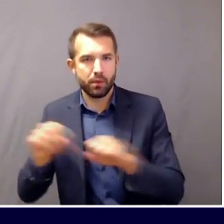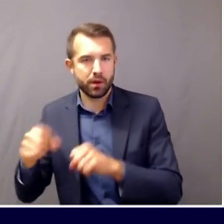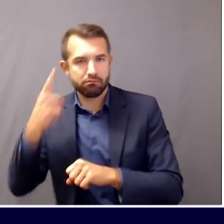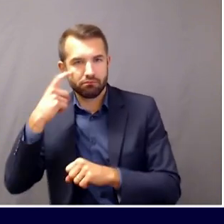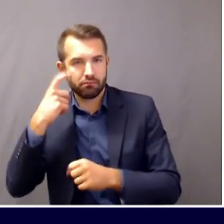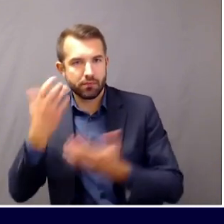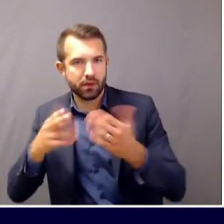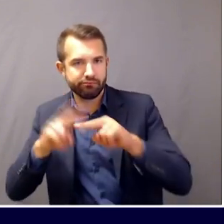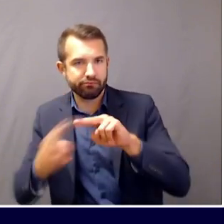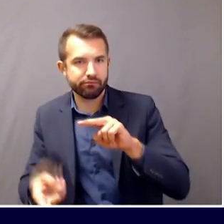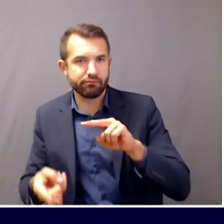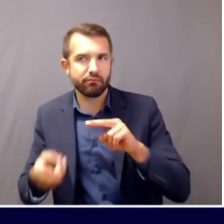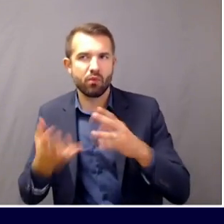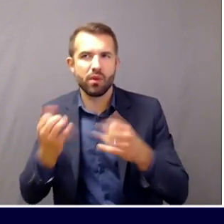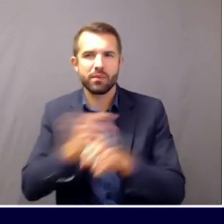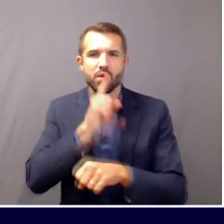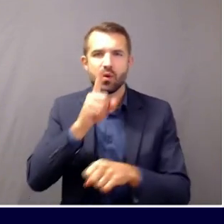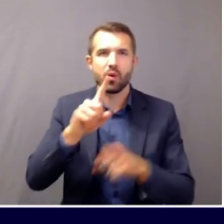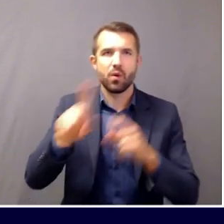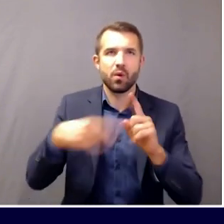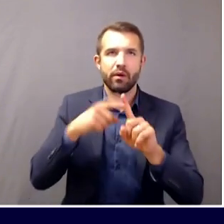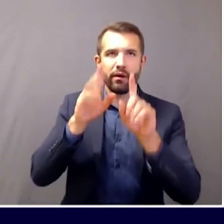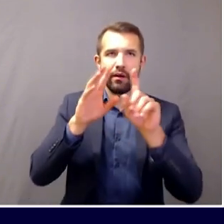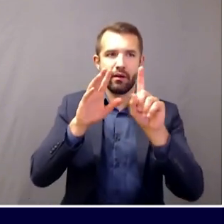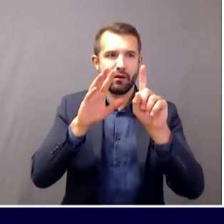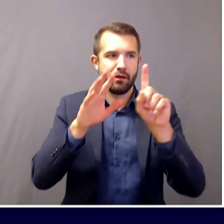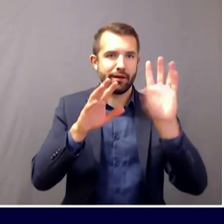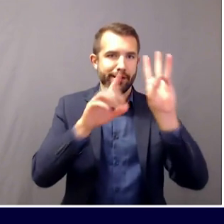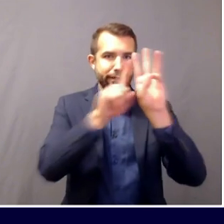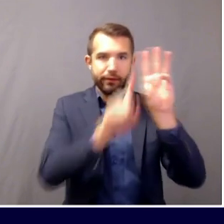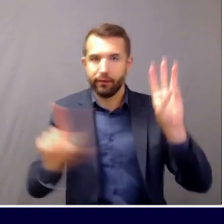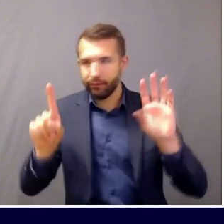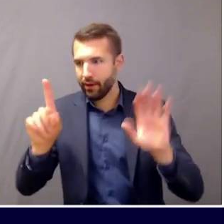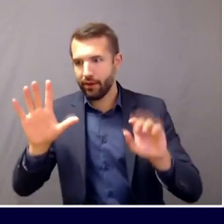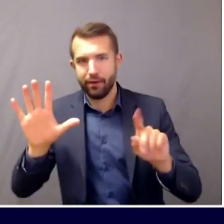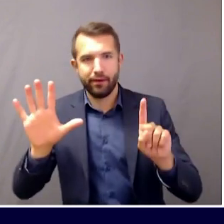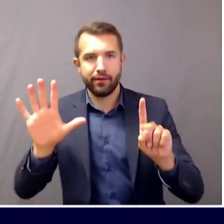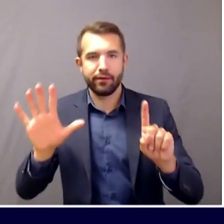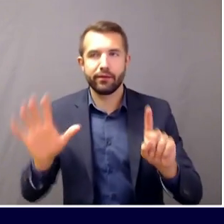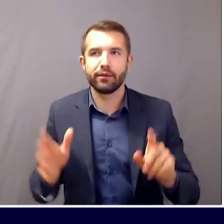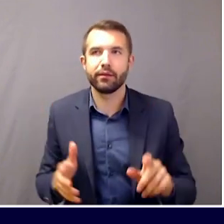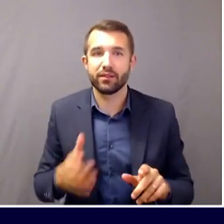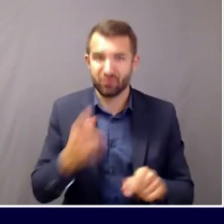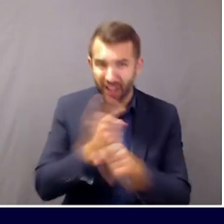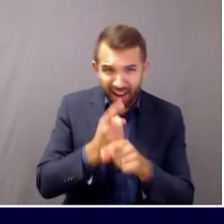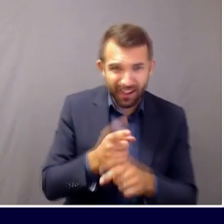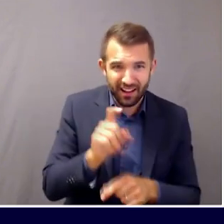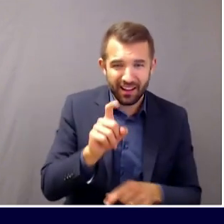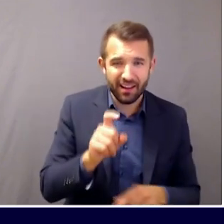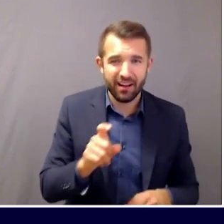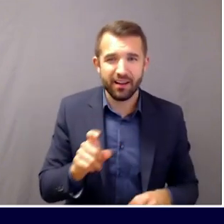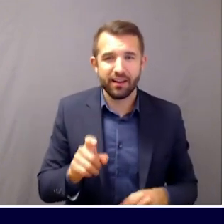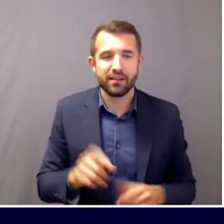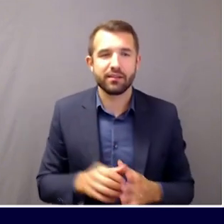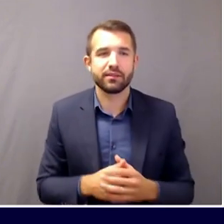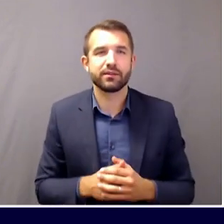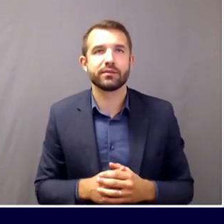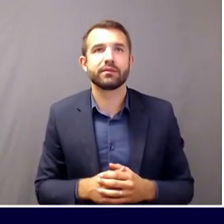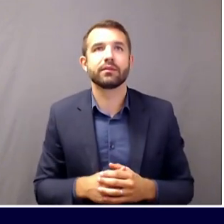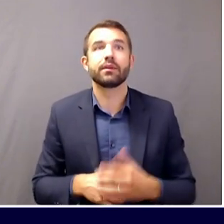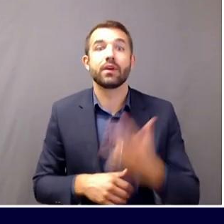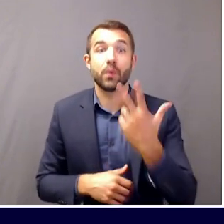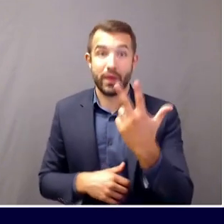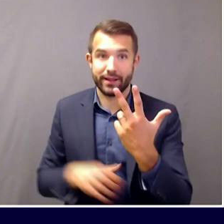in the most accurate way possible. Yeah. So Patrick, so there were three additional confirmed cases, which are cases or